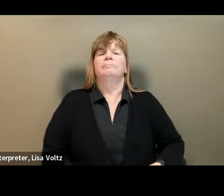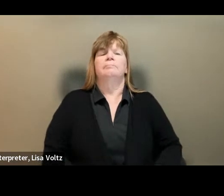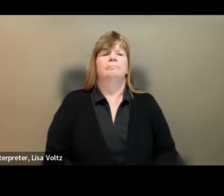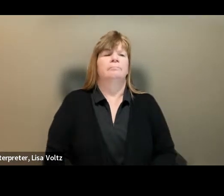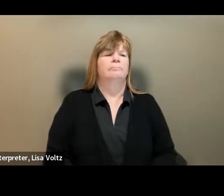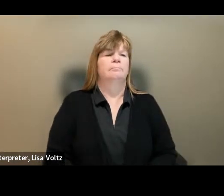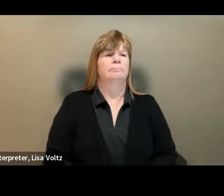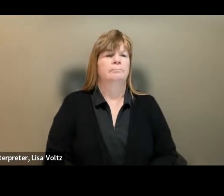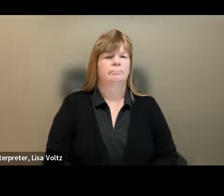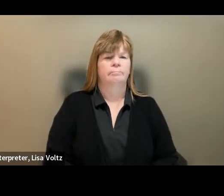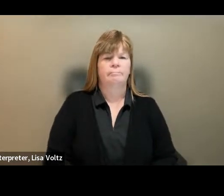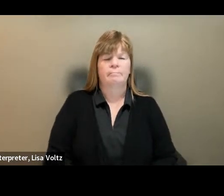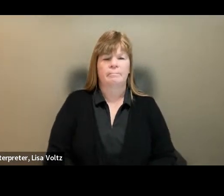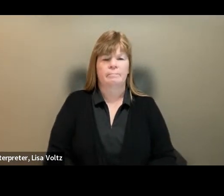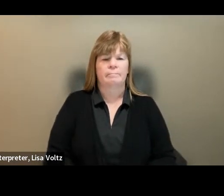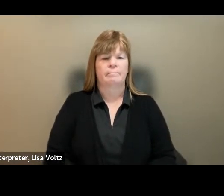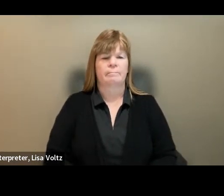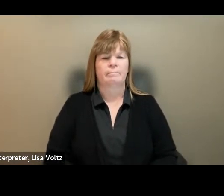Good day.